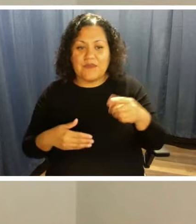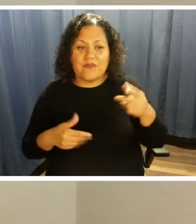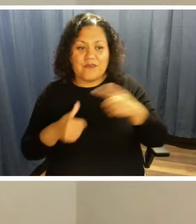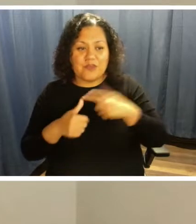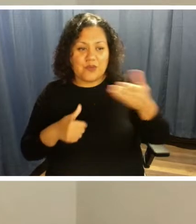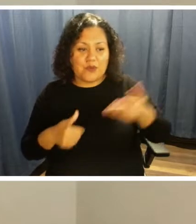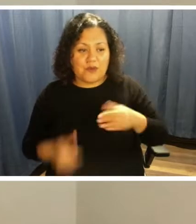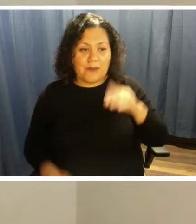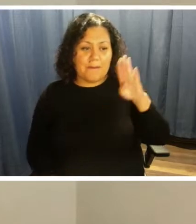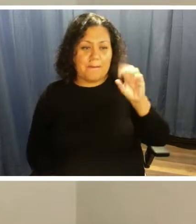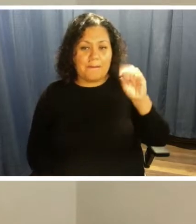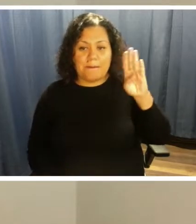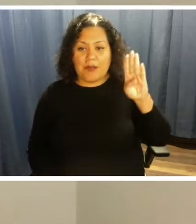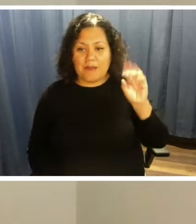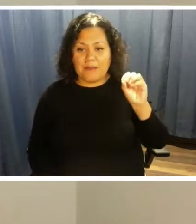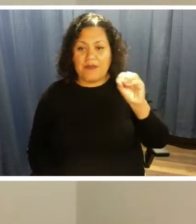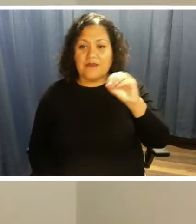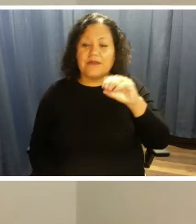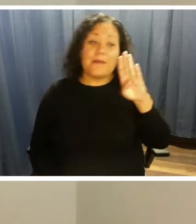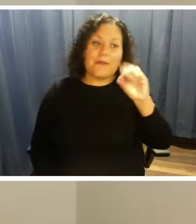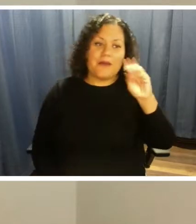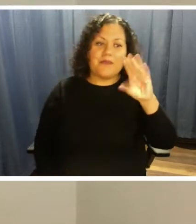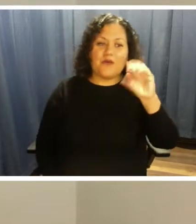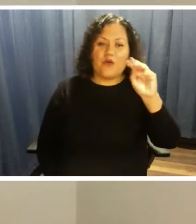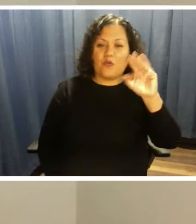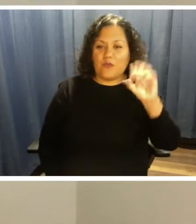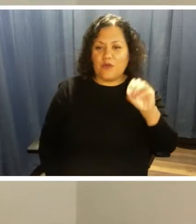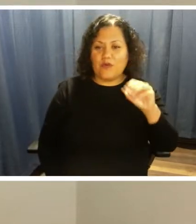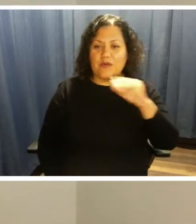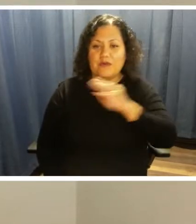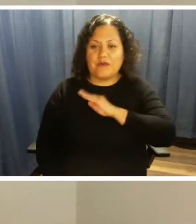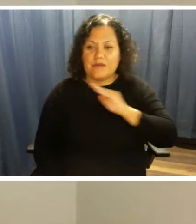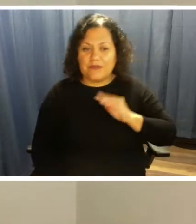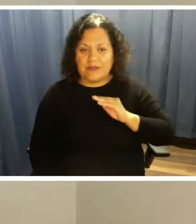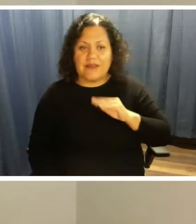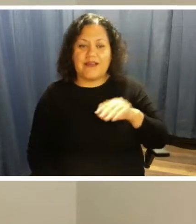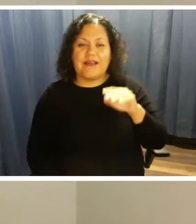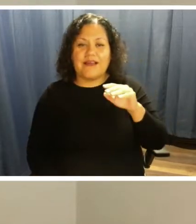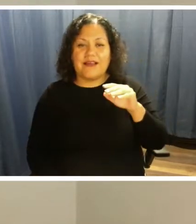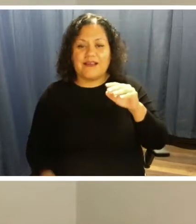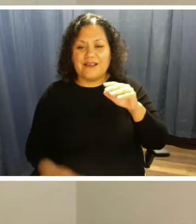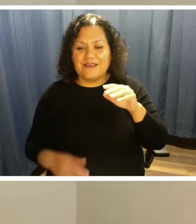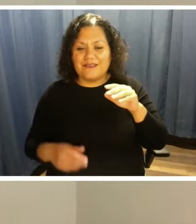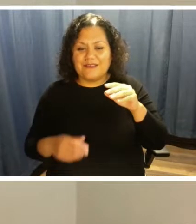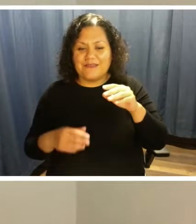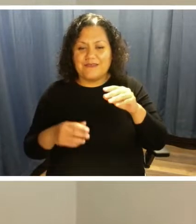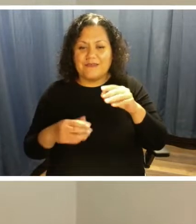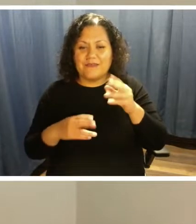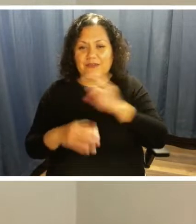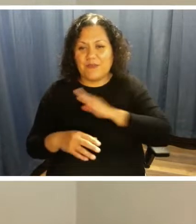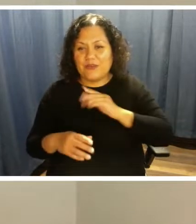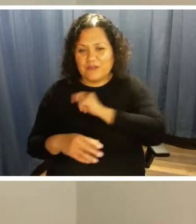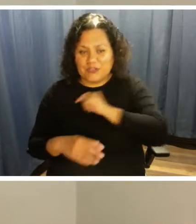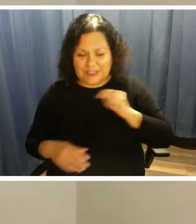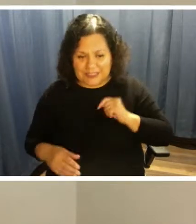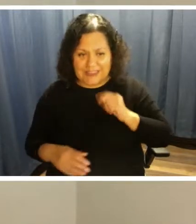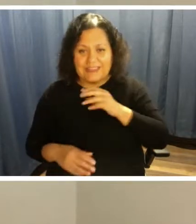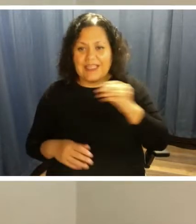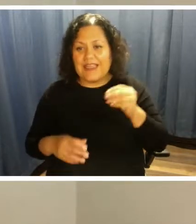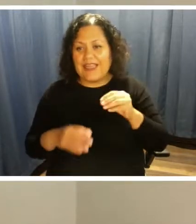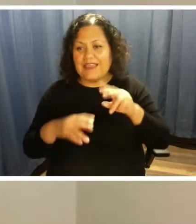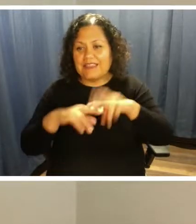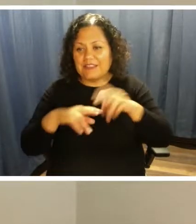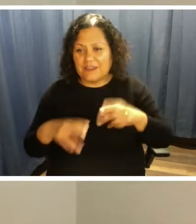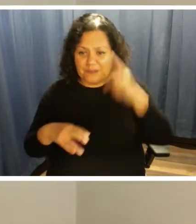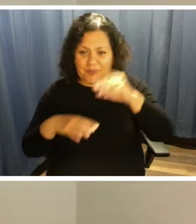Bob Como, who is a member of the VIA Board of Trustees and Chair of the Accessible Transit Advisory Committee that